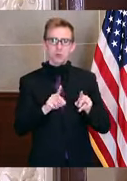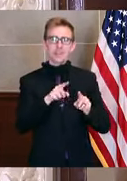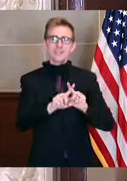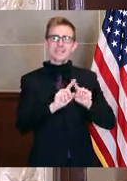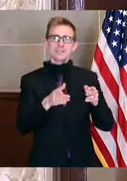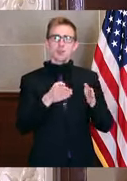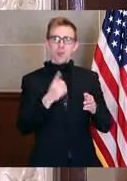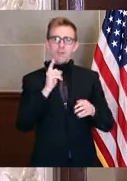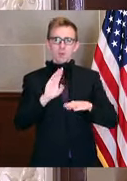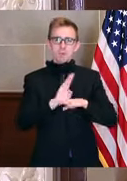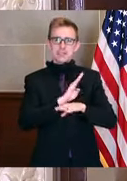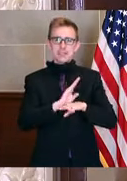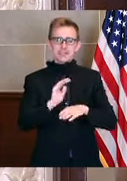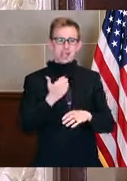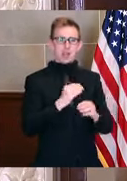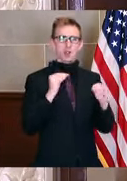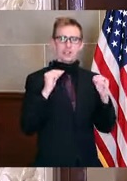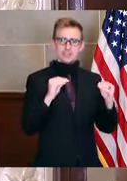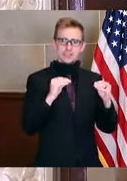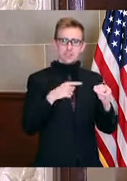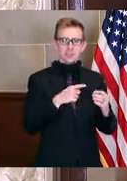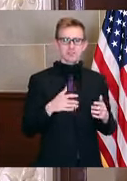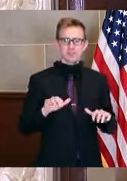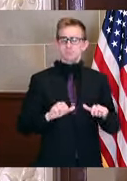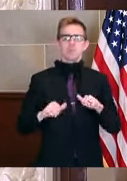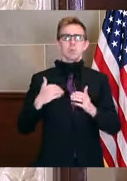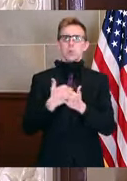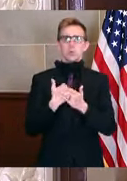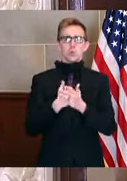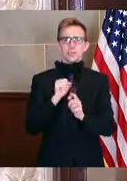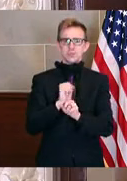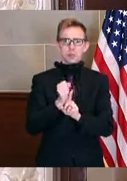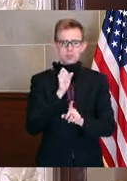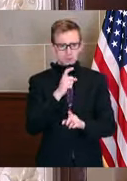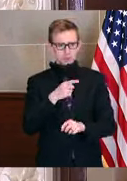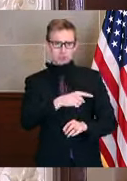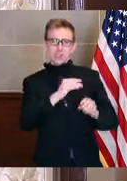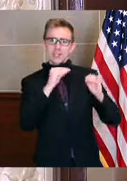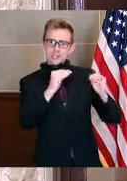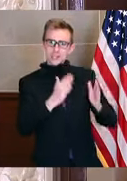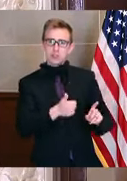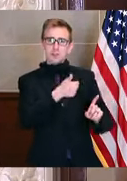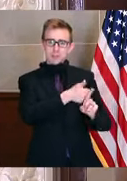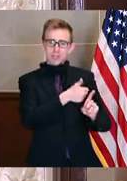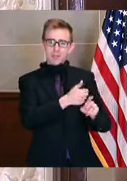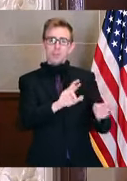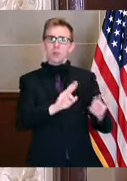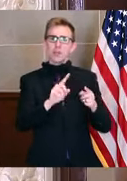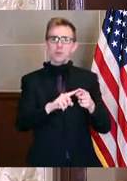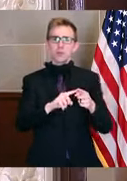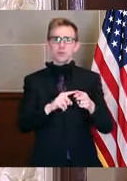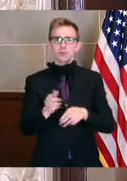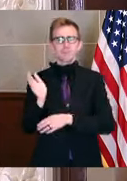of doing business for our teachers. And so, making sure they're fully equipped, um, to be able to deliver in this mode.